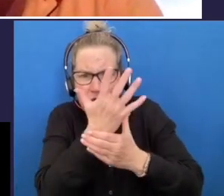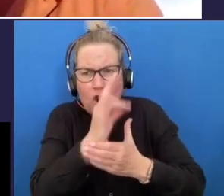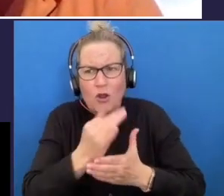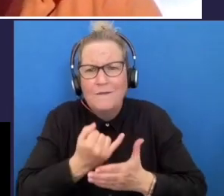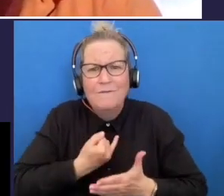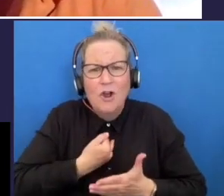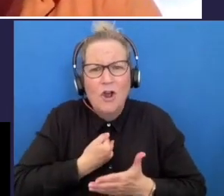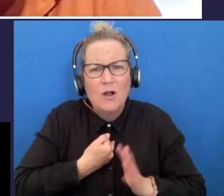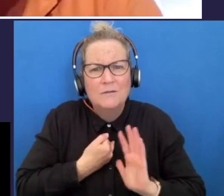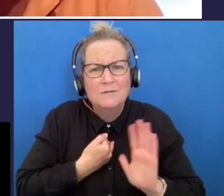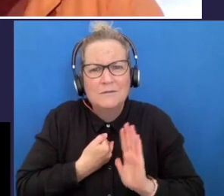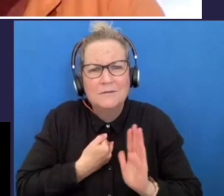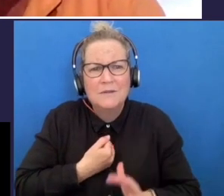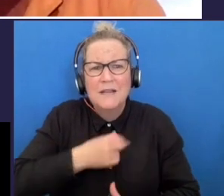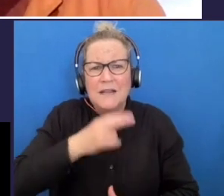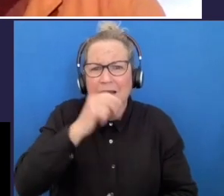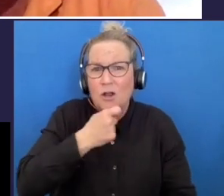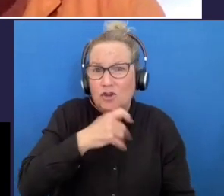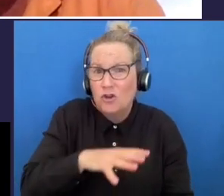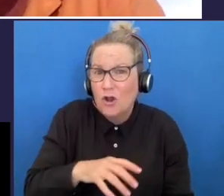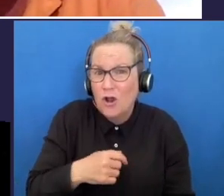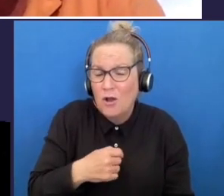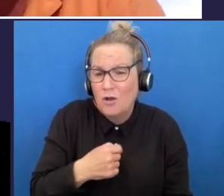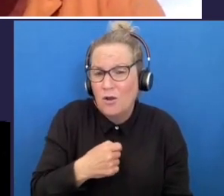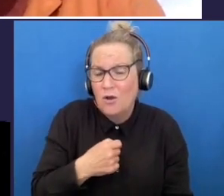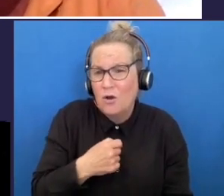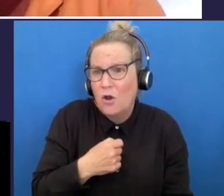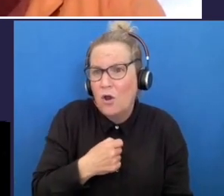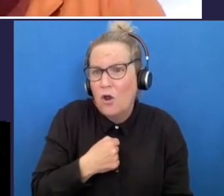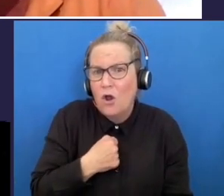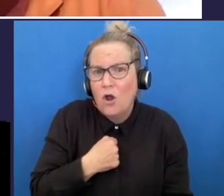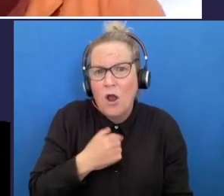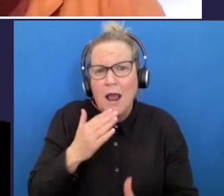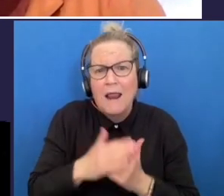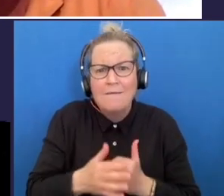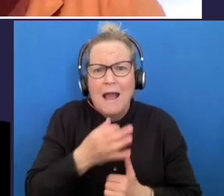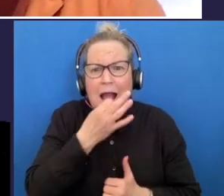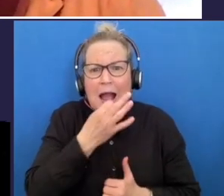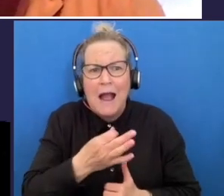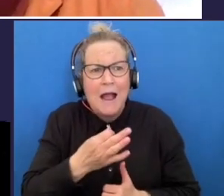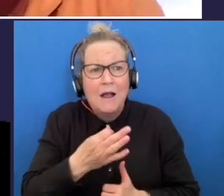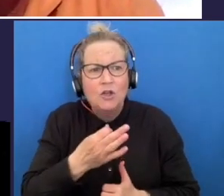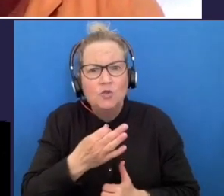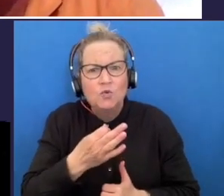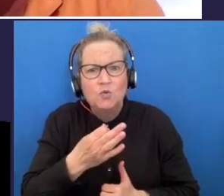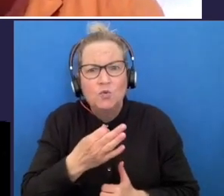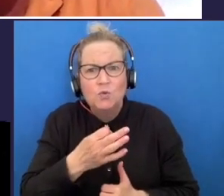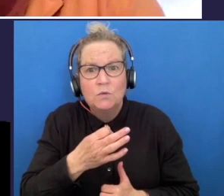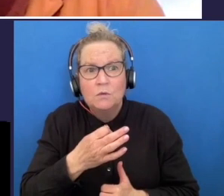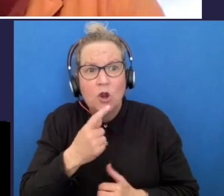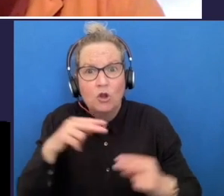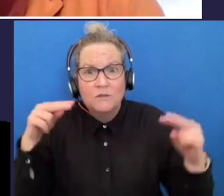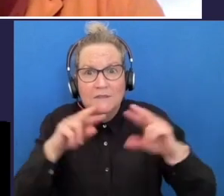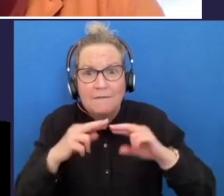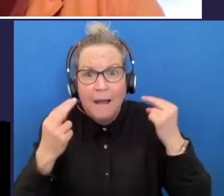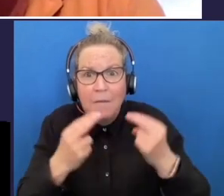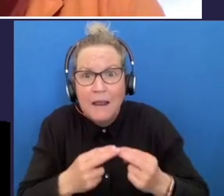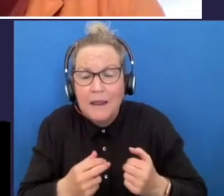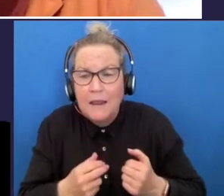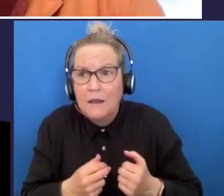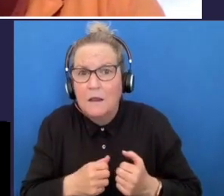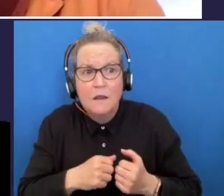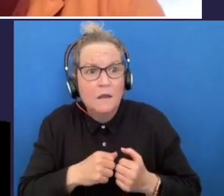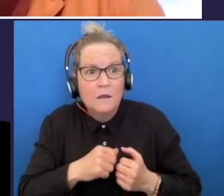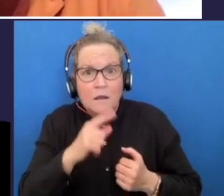as a young child i never asked uh to be abandoned um to see family members pass away on me